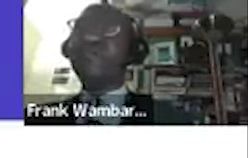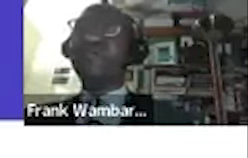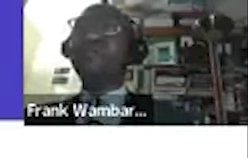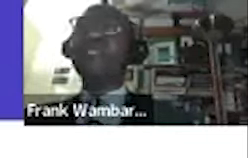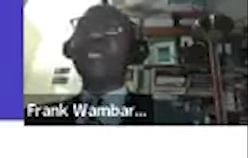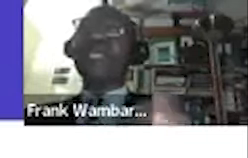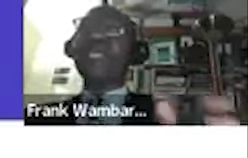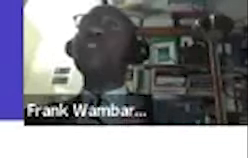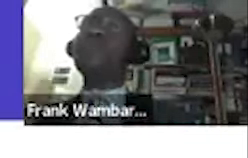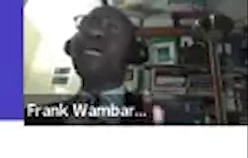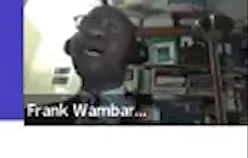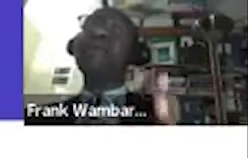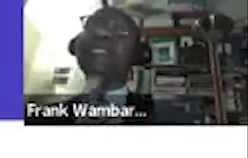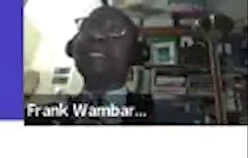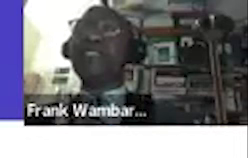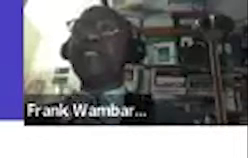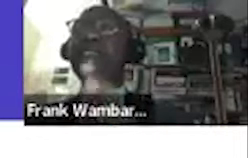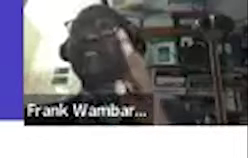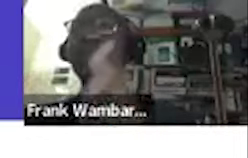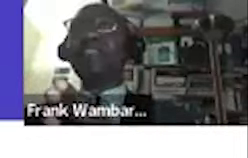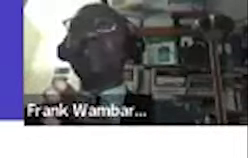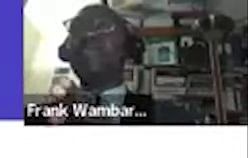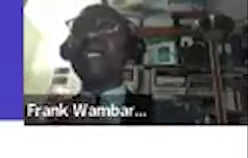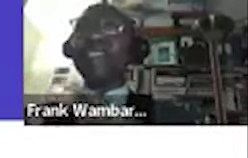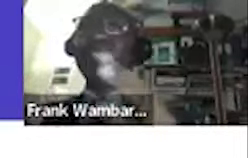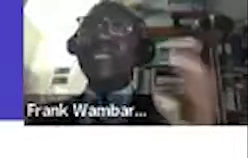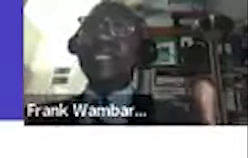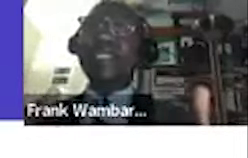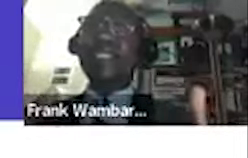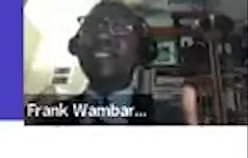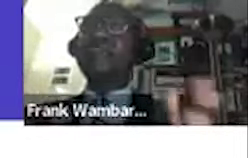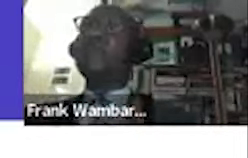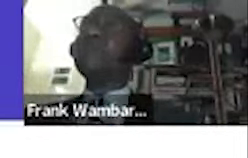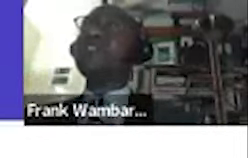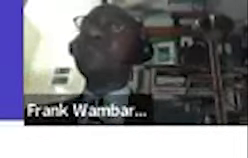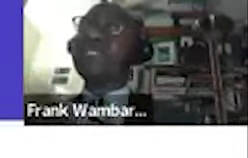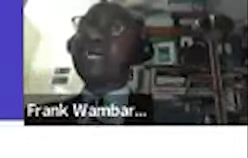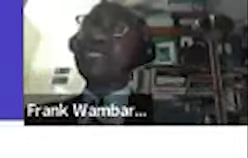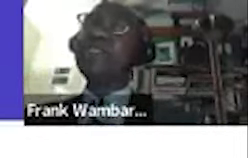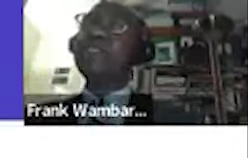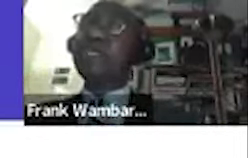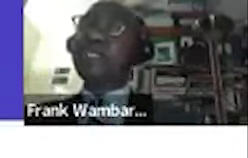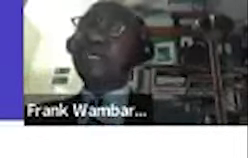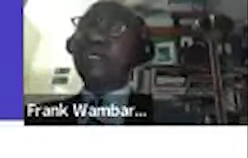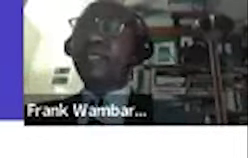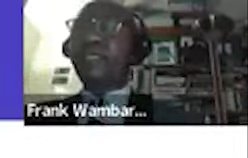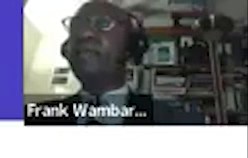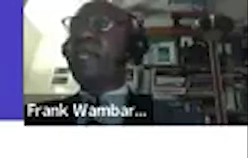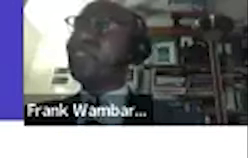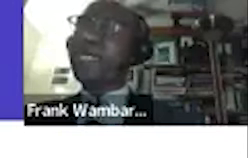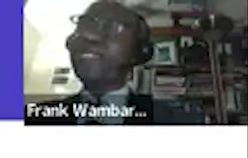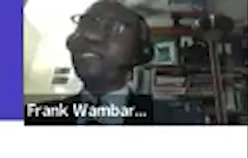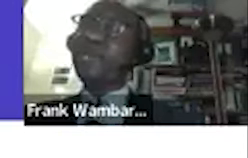who will be waiting for you and then what would happen is that the person will be arrested he doesn't have the documents of returning the the